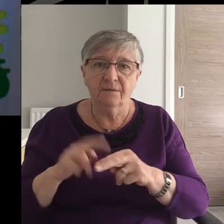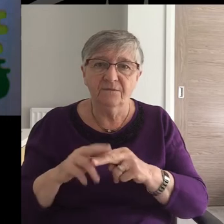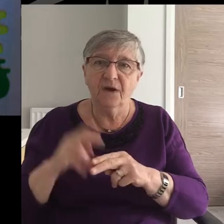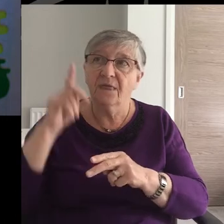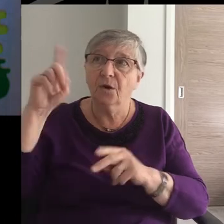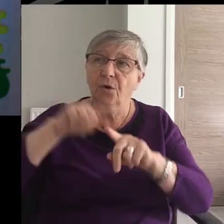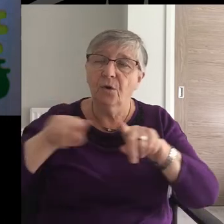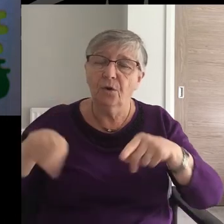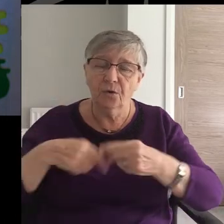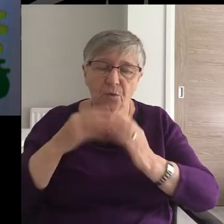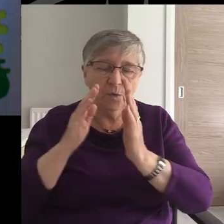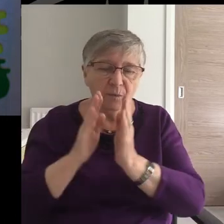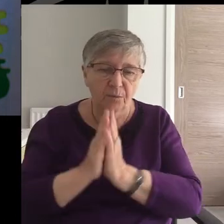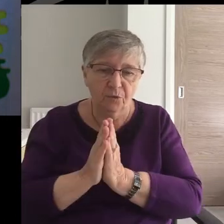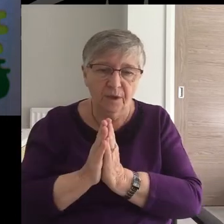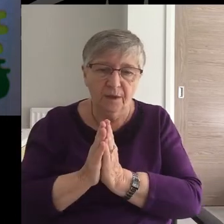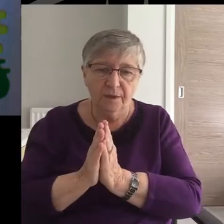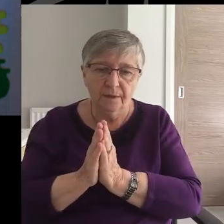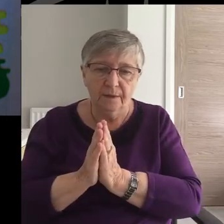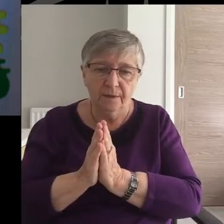and Father God, we pray